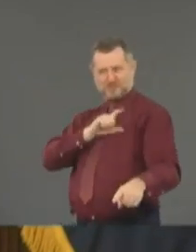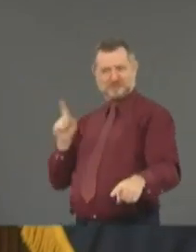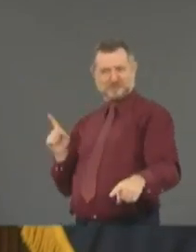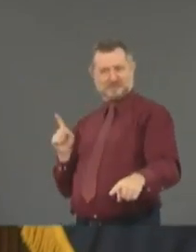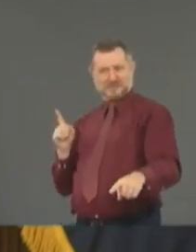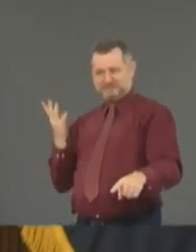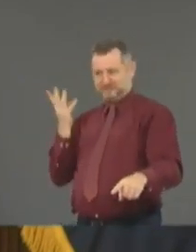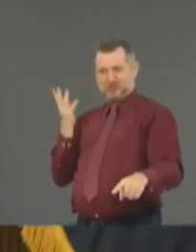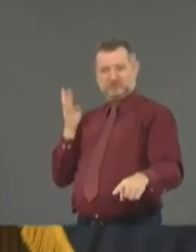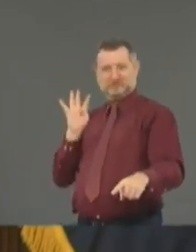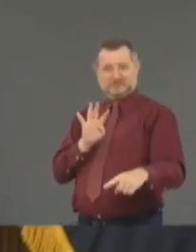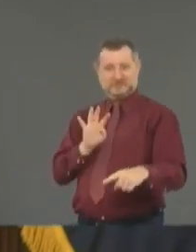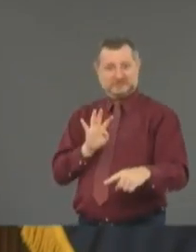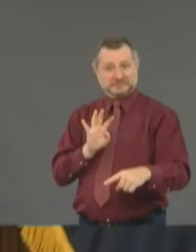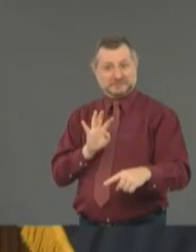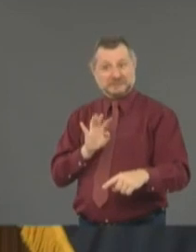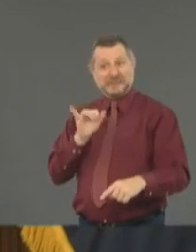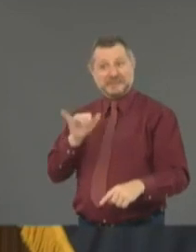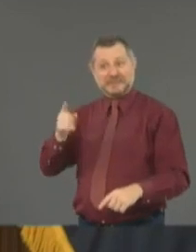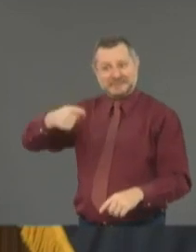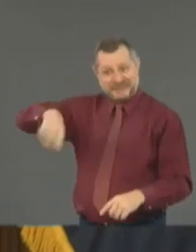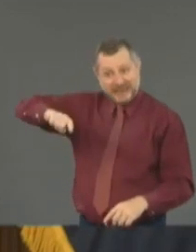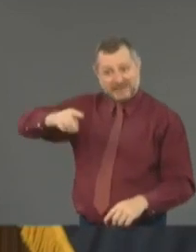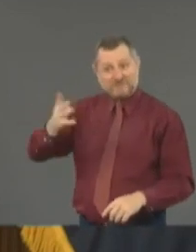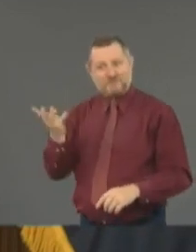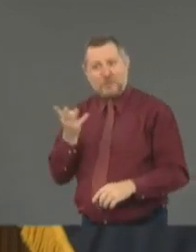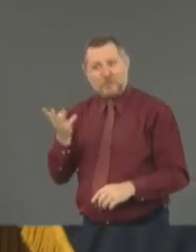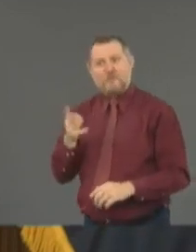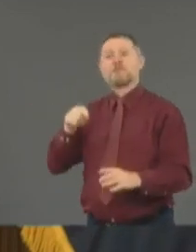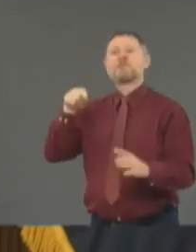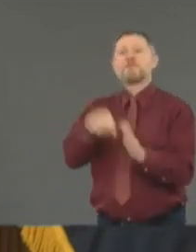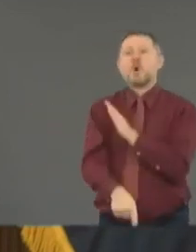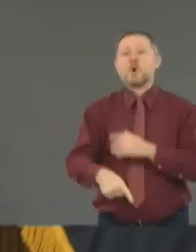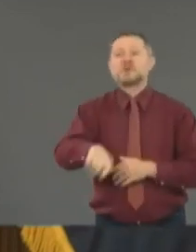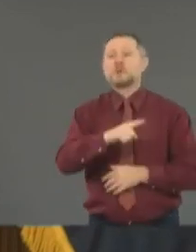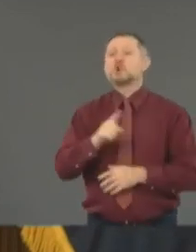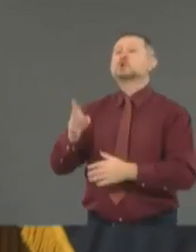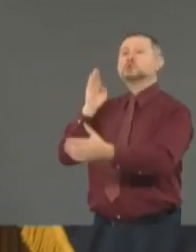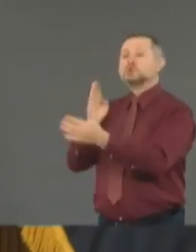They committed murder. Charge them with murder.